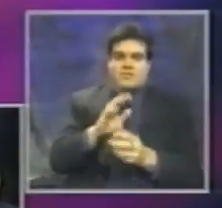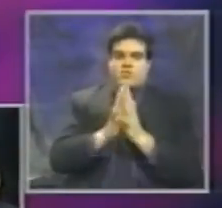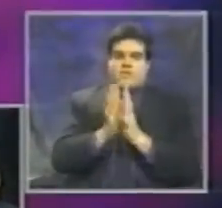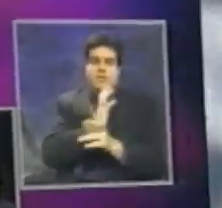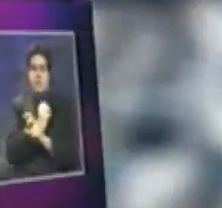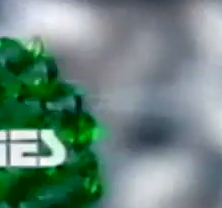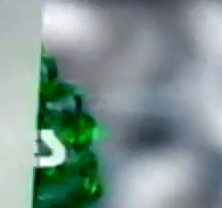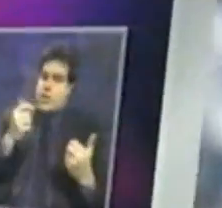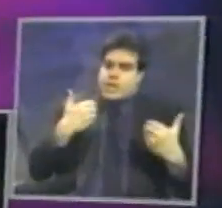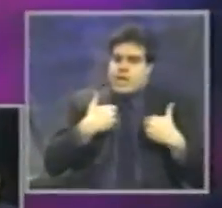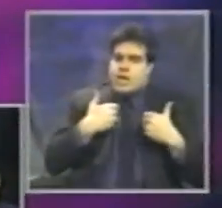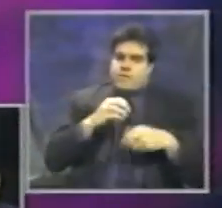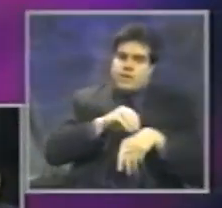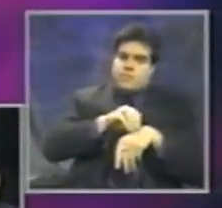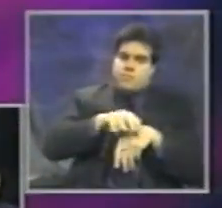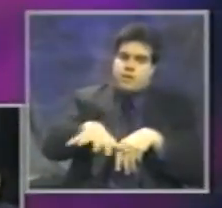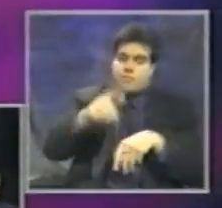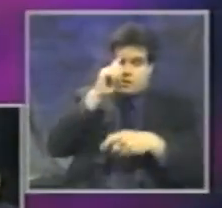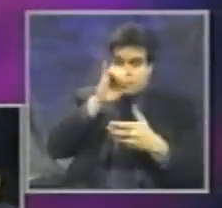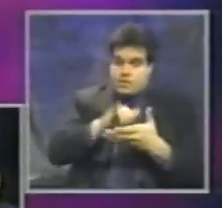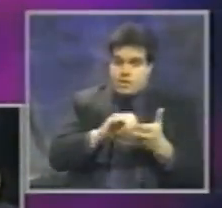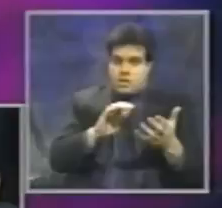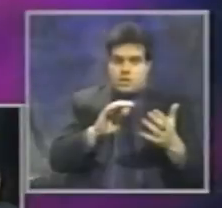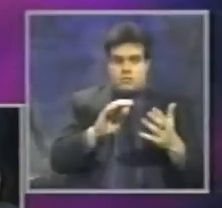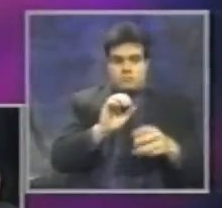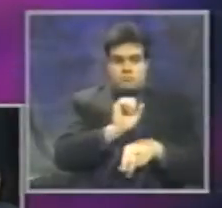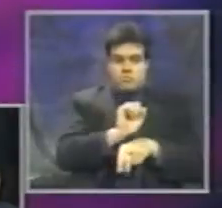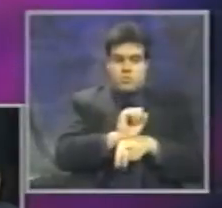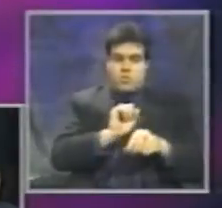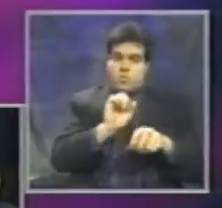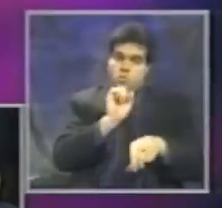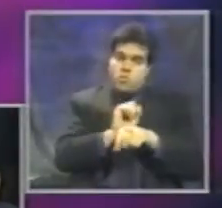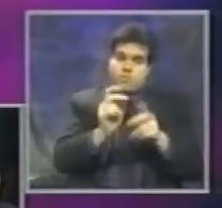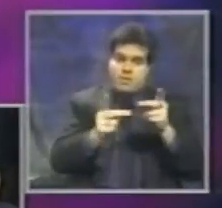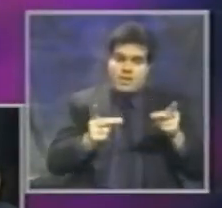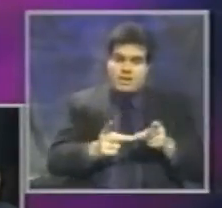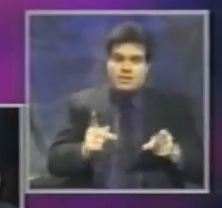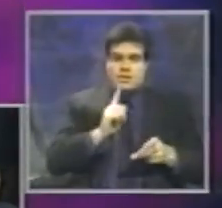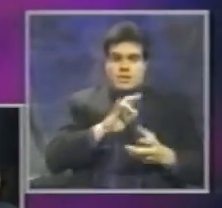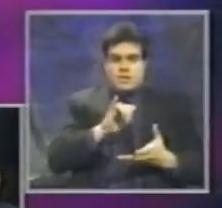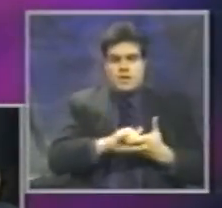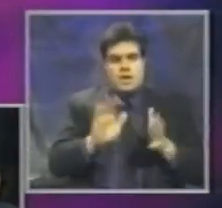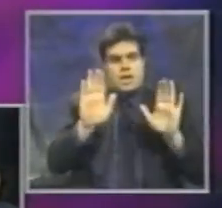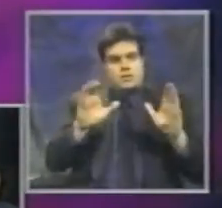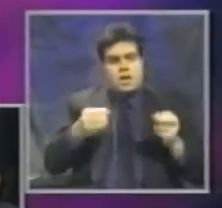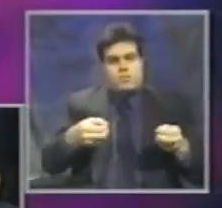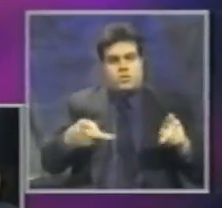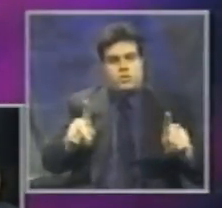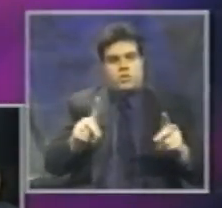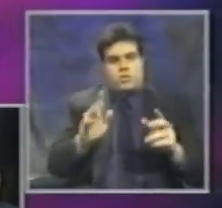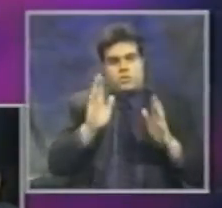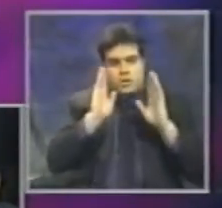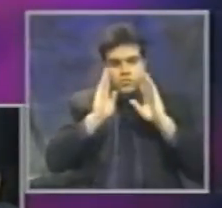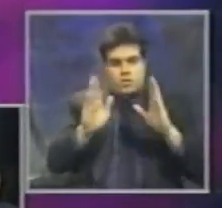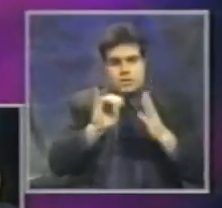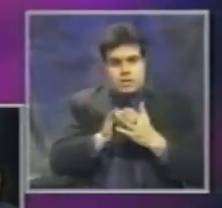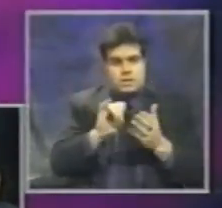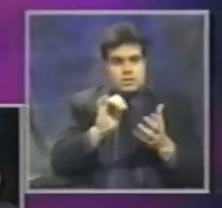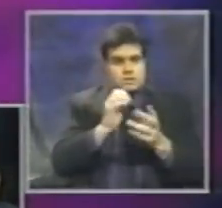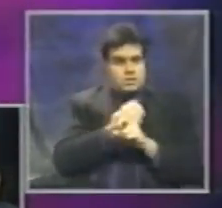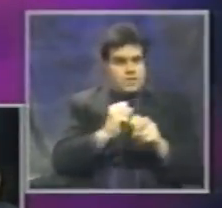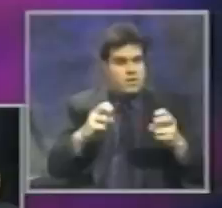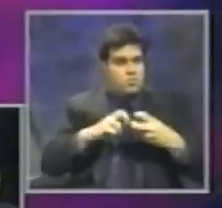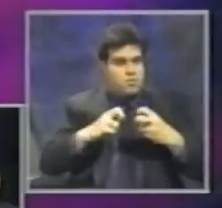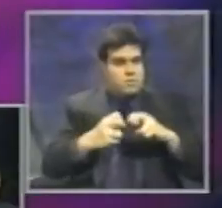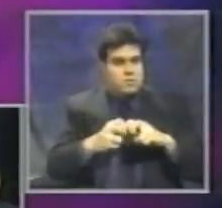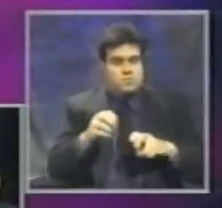and safe community programs. The employee workplace is an excellent opportunity to address the traffic safety problems in a